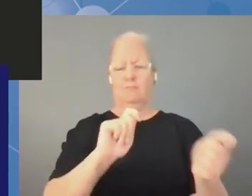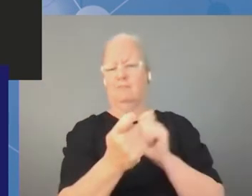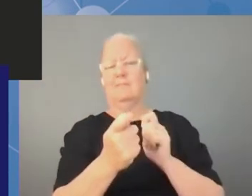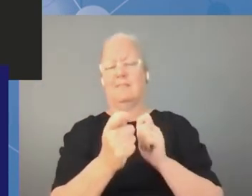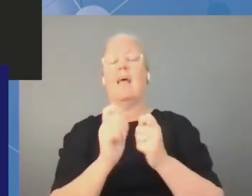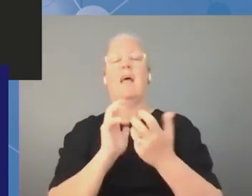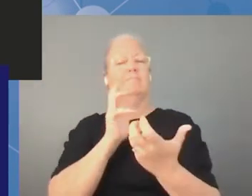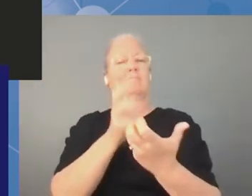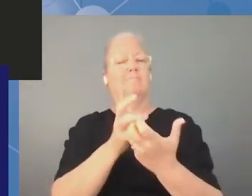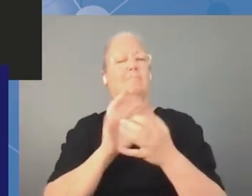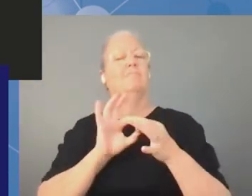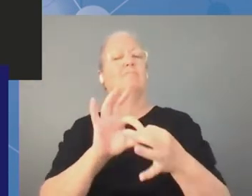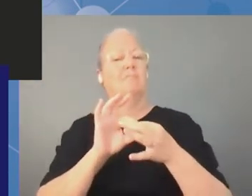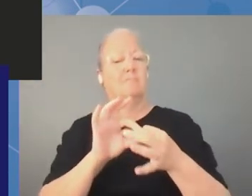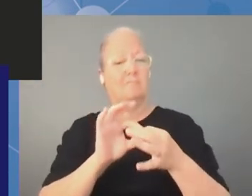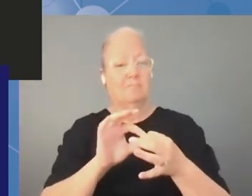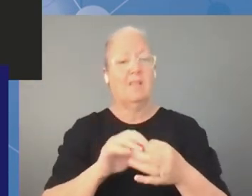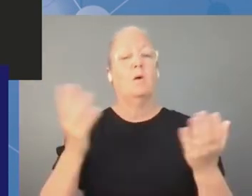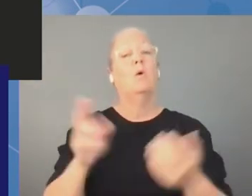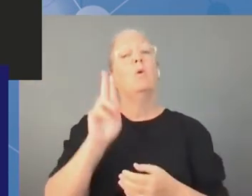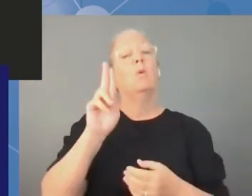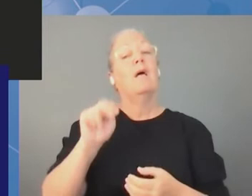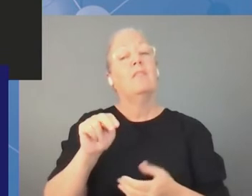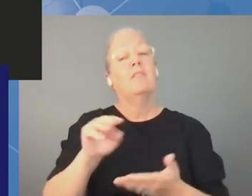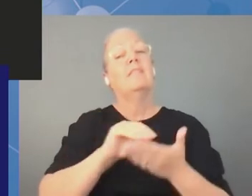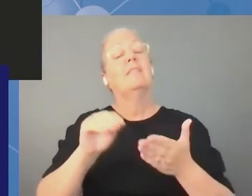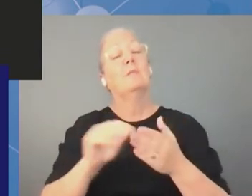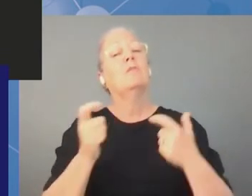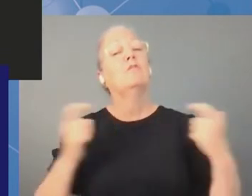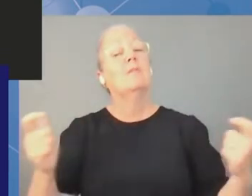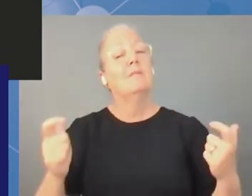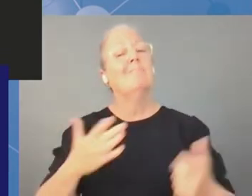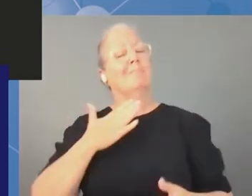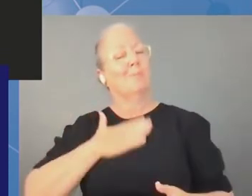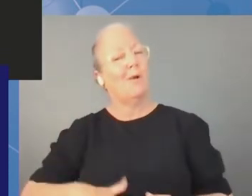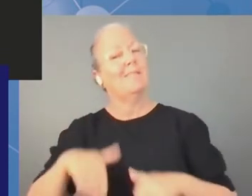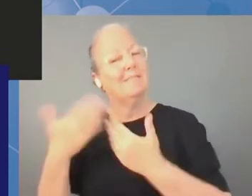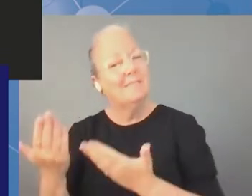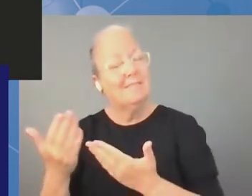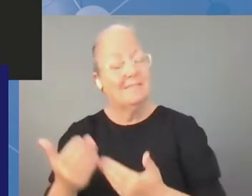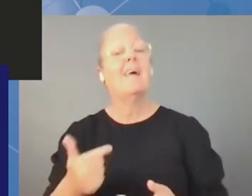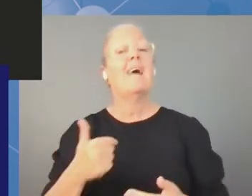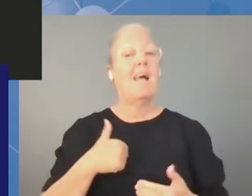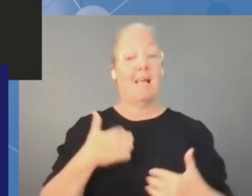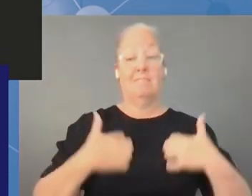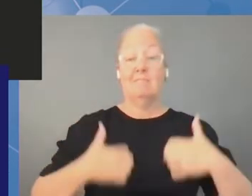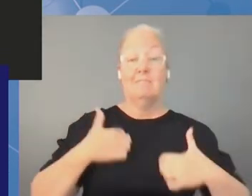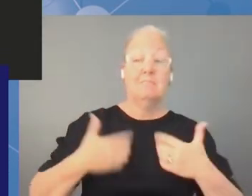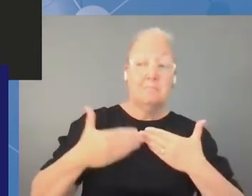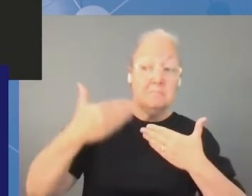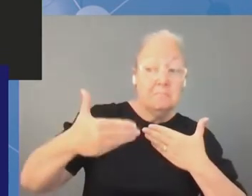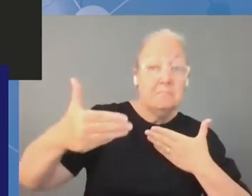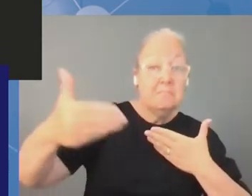as the u.n secretary general was calling for so i'm looking forward to further progress to continue